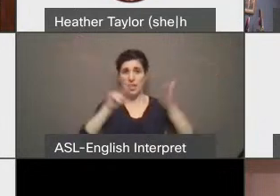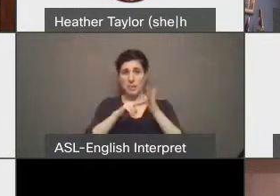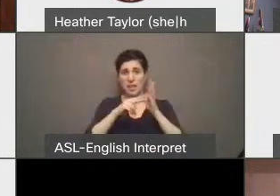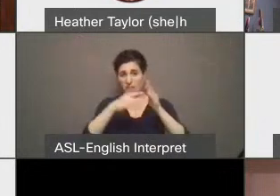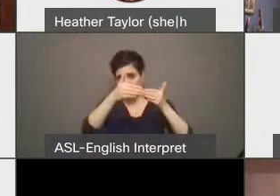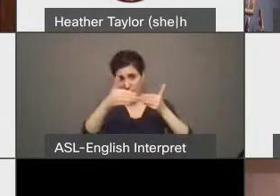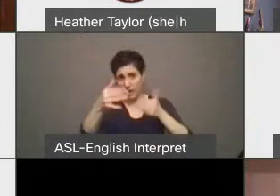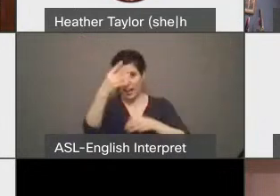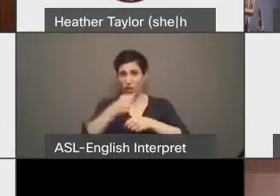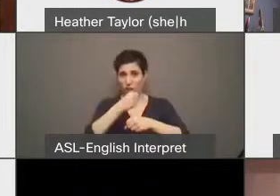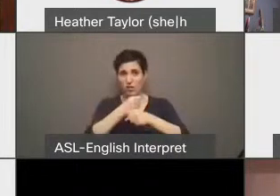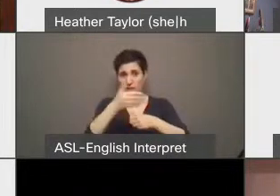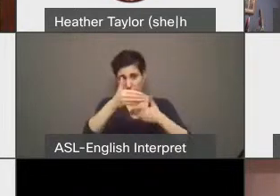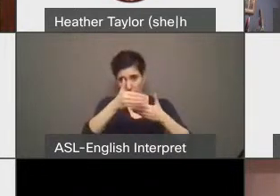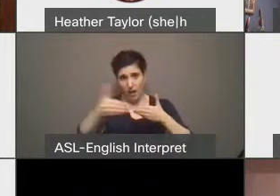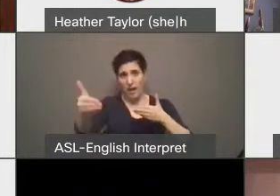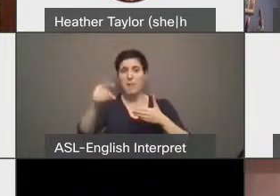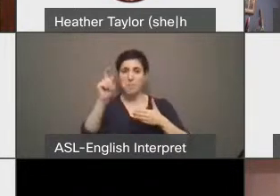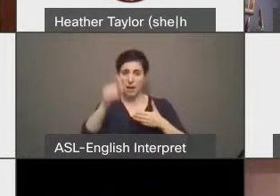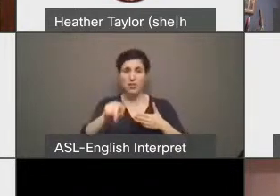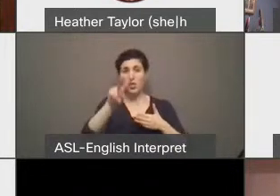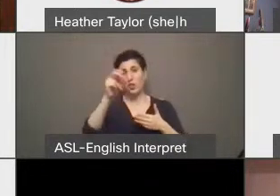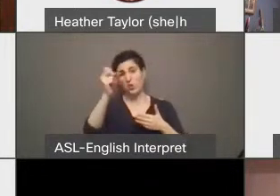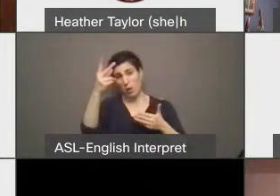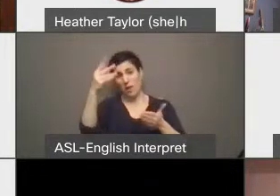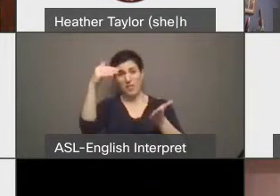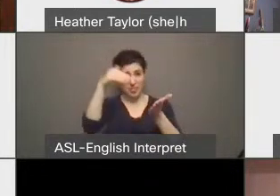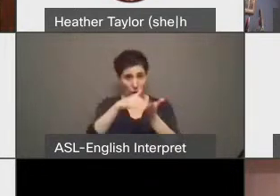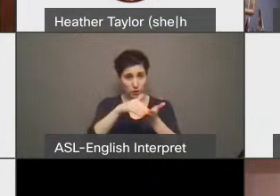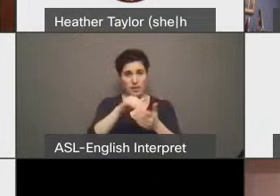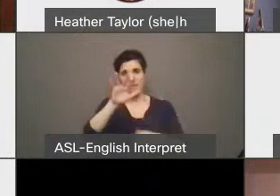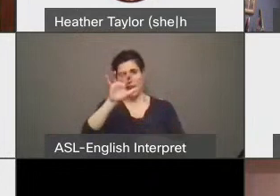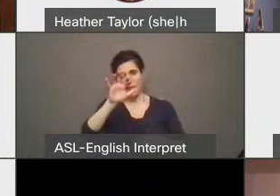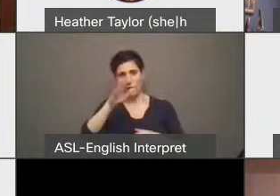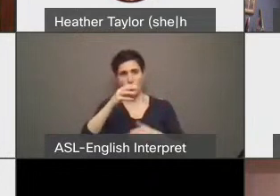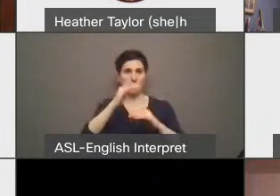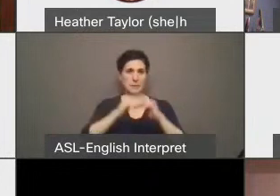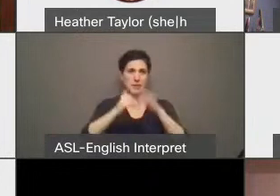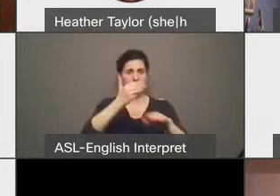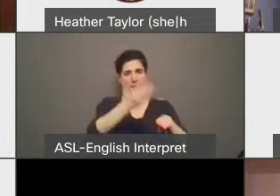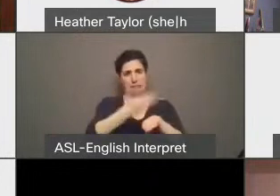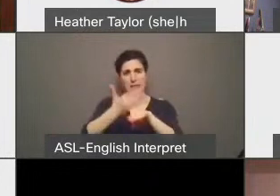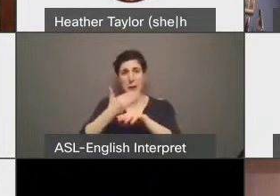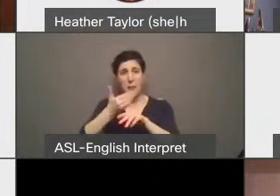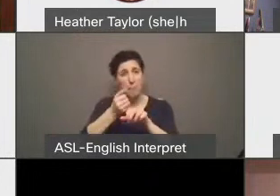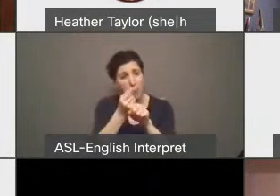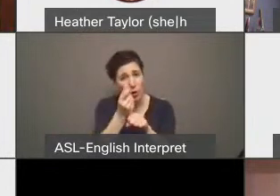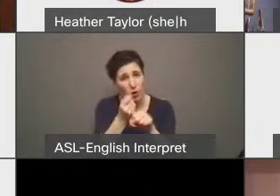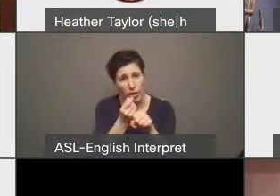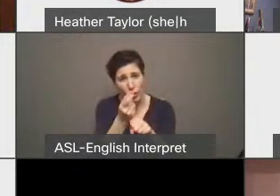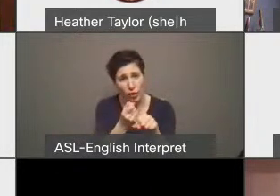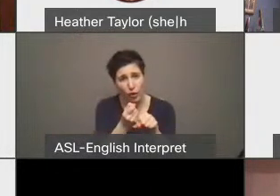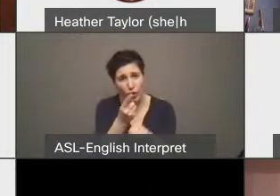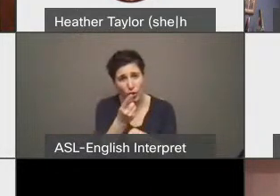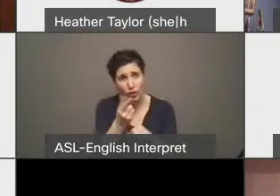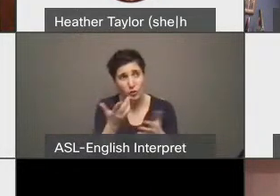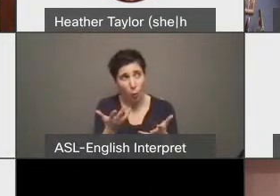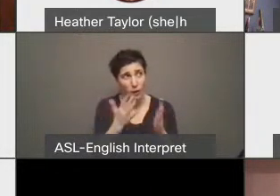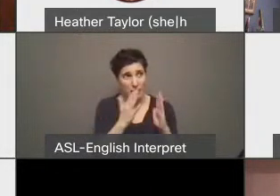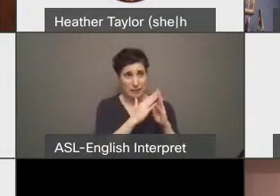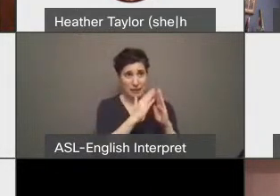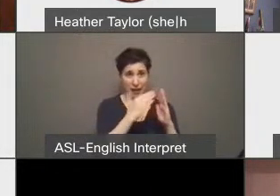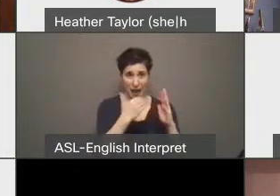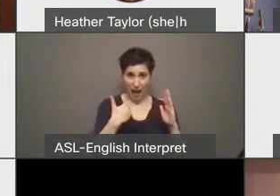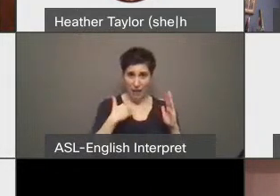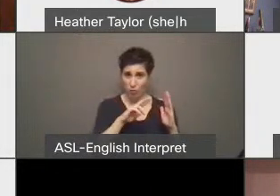12,500 buildings per year. My question is, does the City keep a database to inform